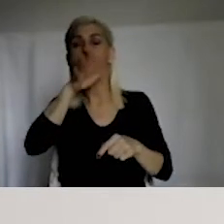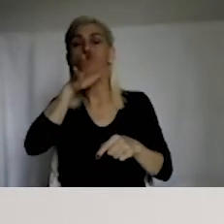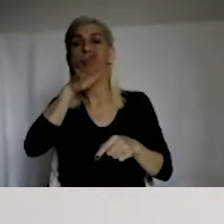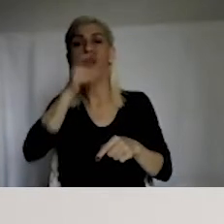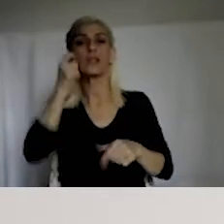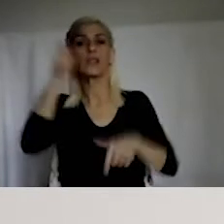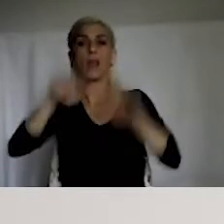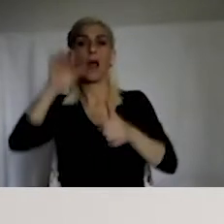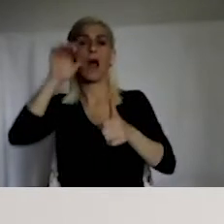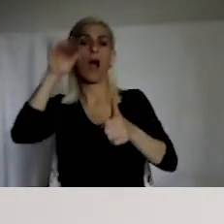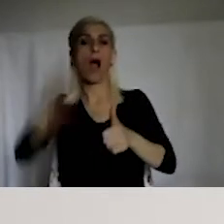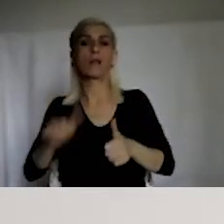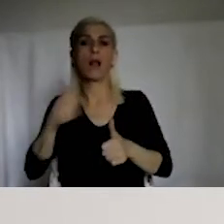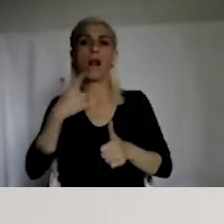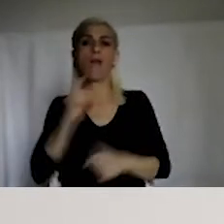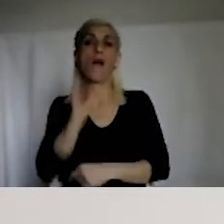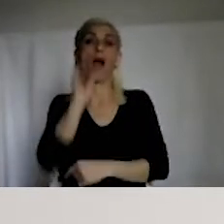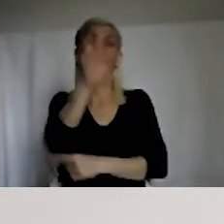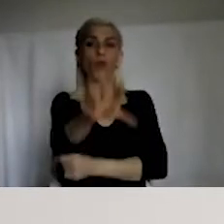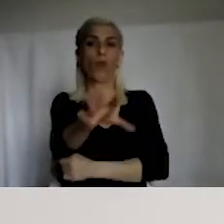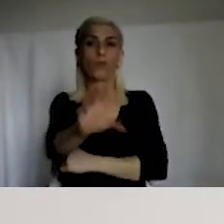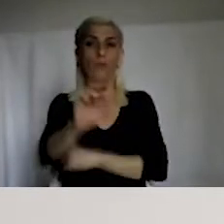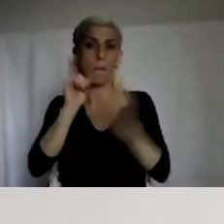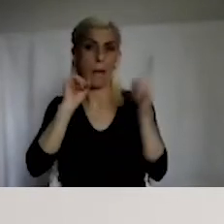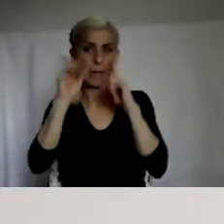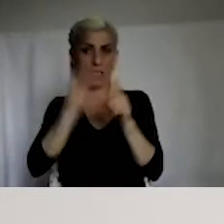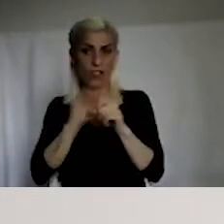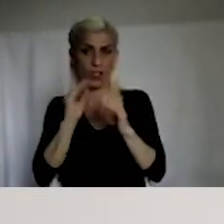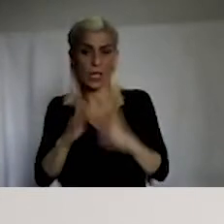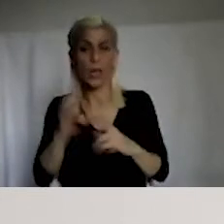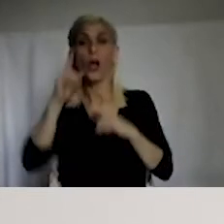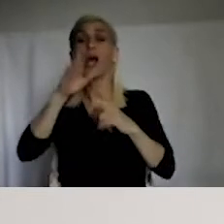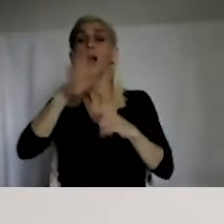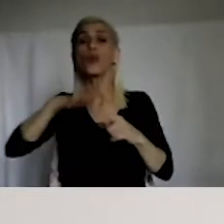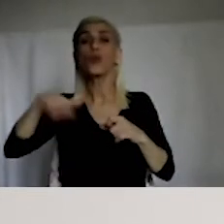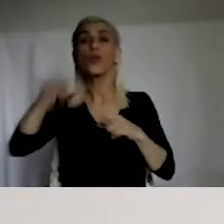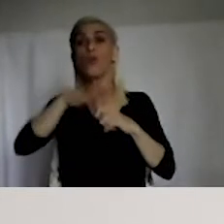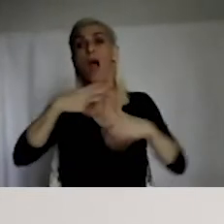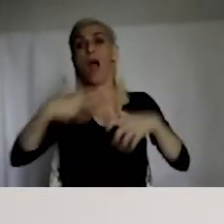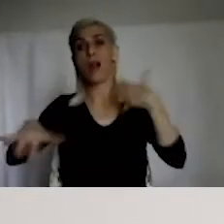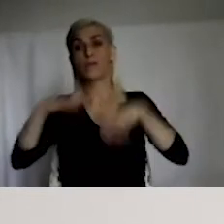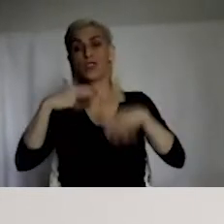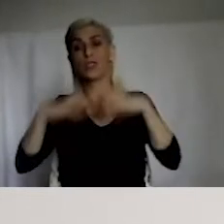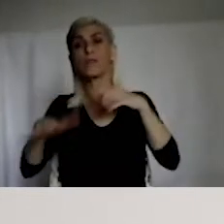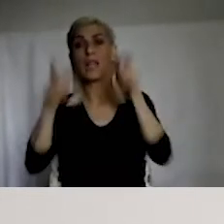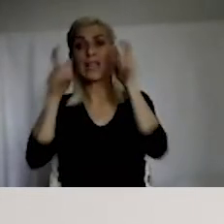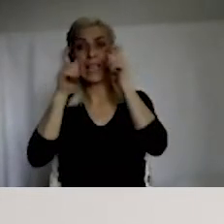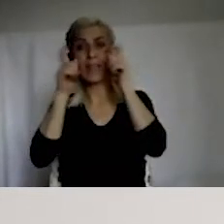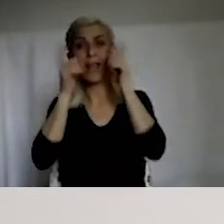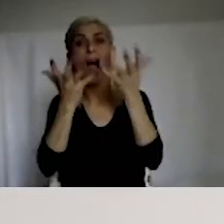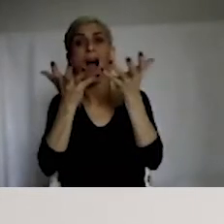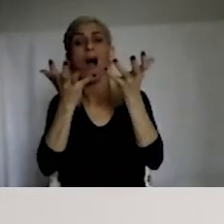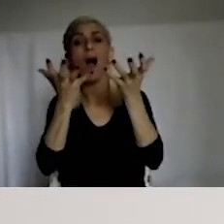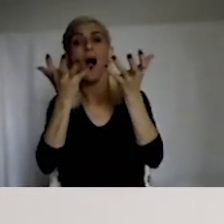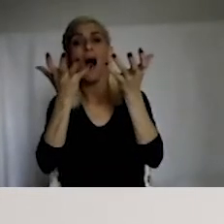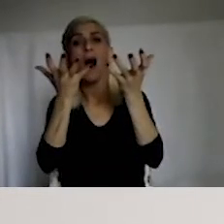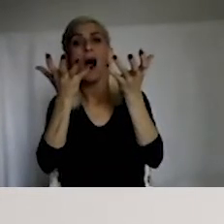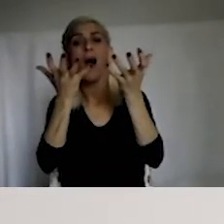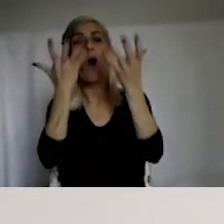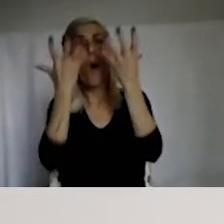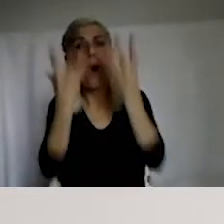Constitutional Court. On all basis of discrimination, any kind of basis for discrimination are